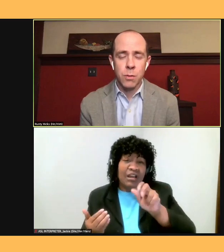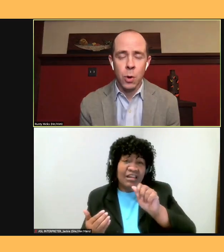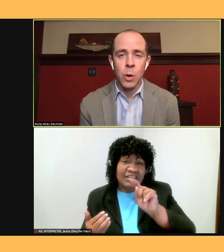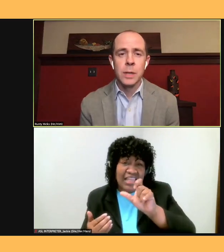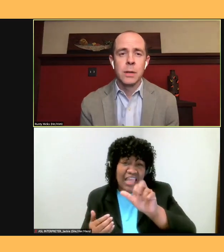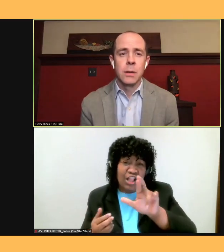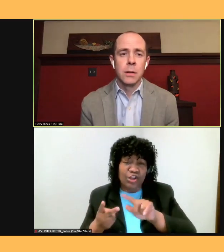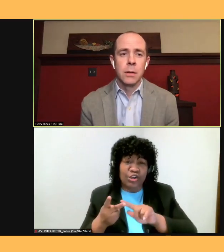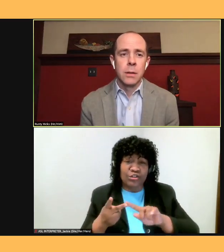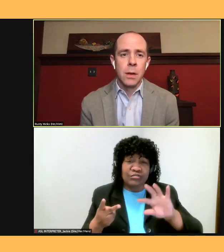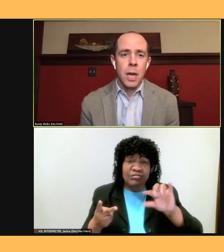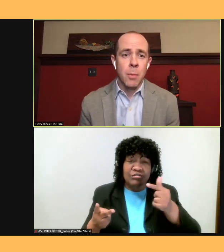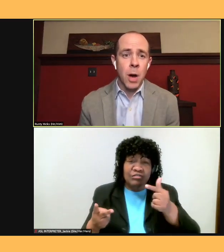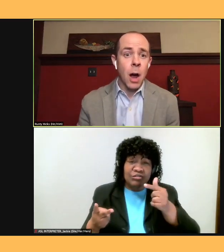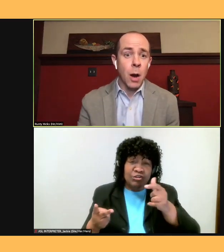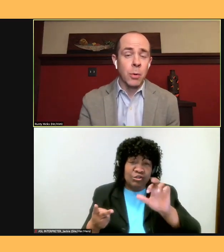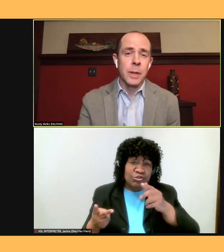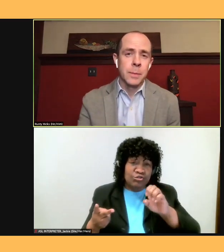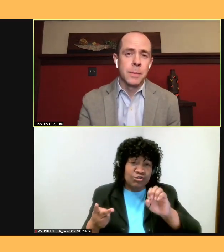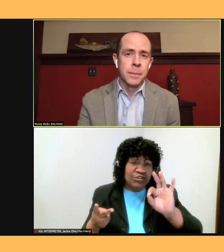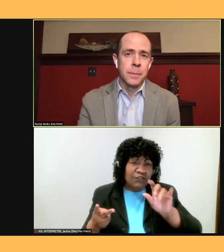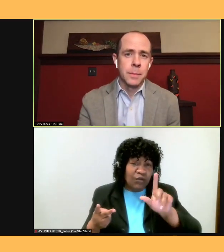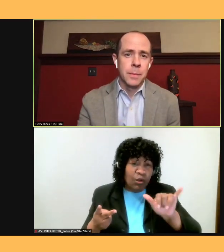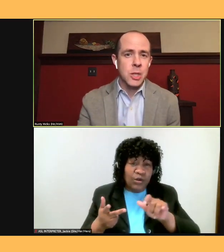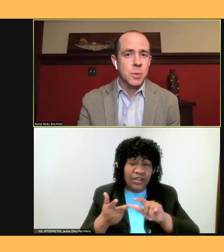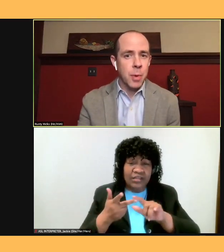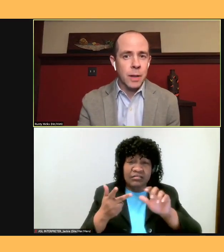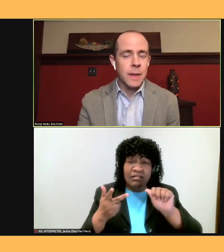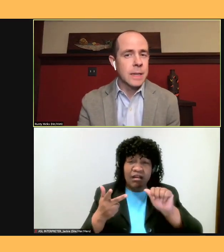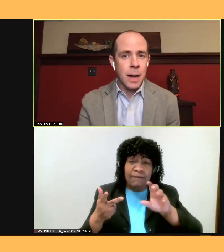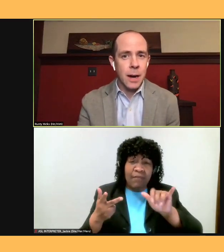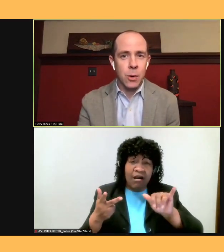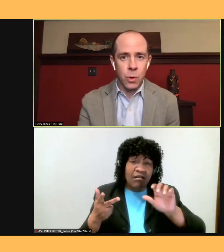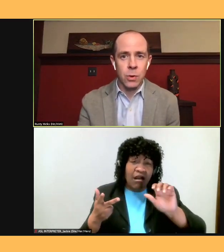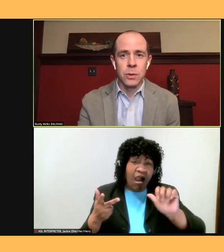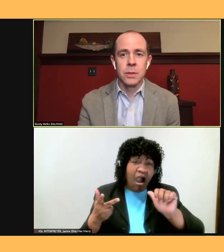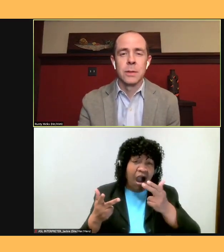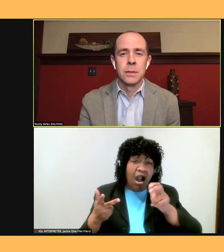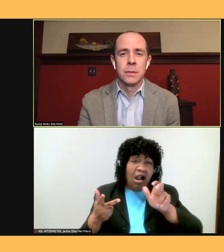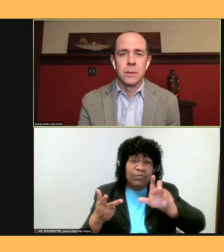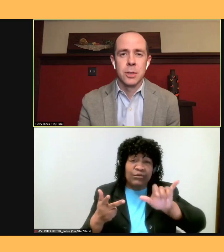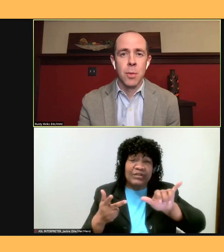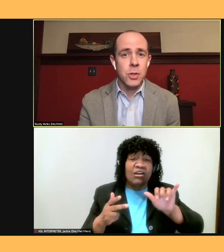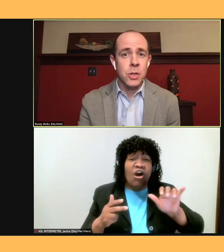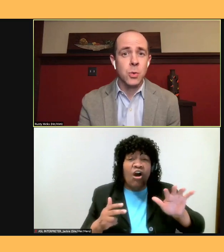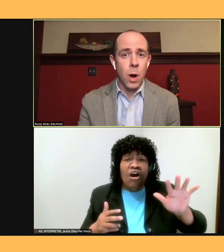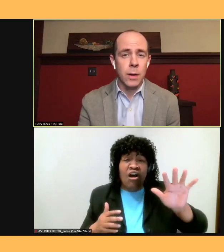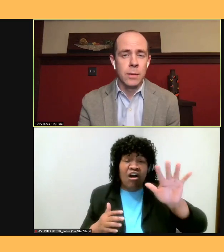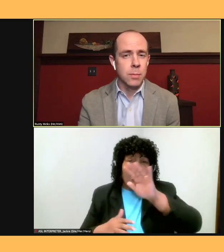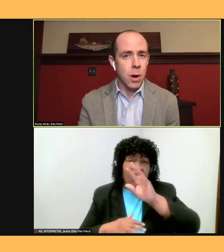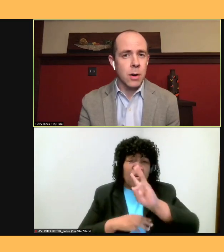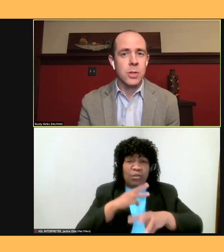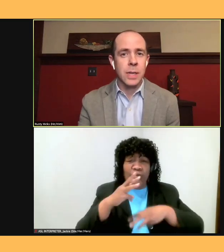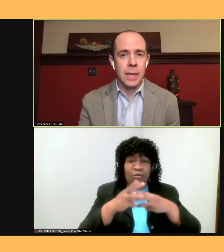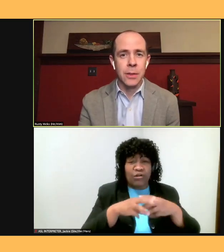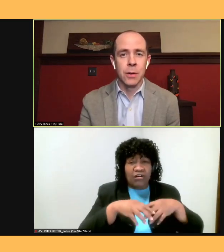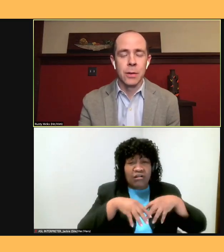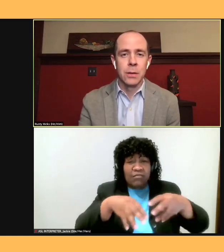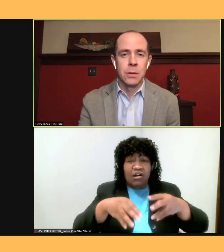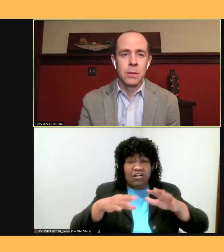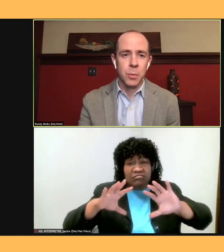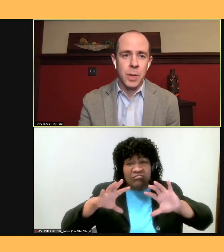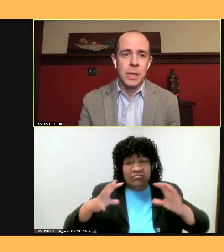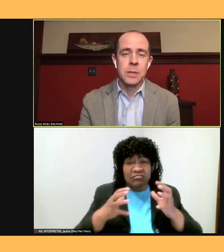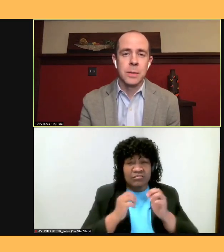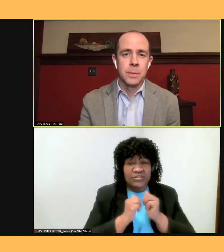and Ahmaud Arbery, that sparked the entire world to march as one, to march together for peace.